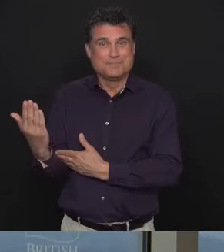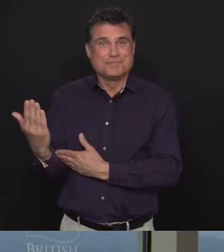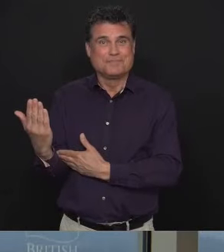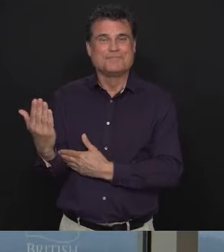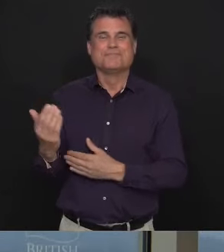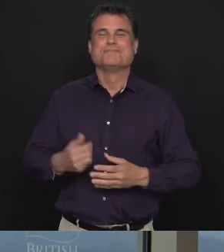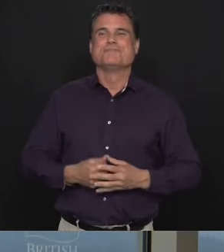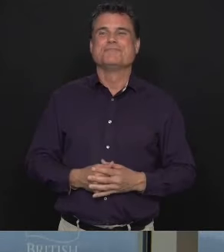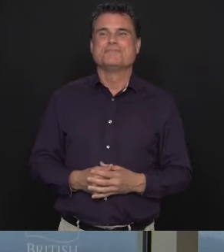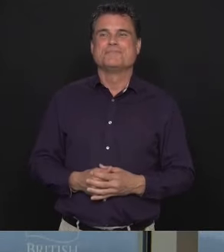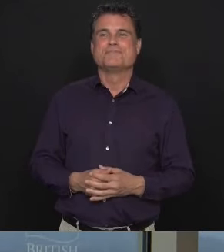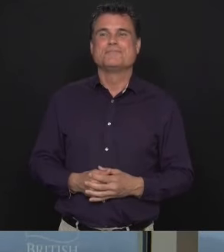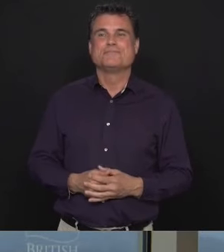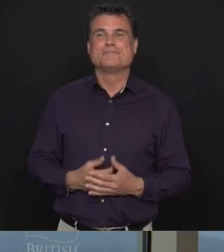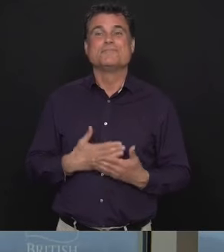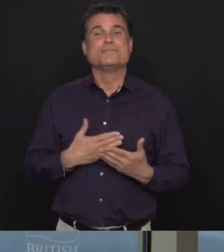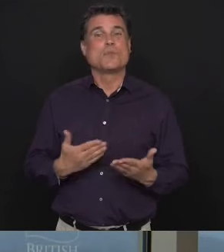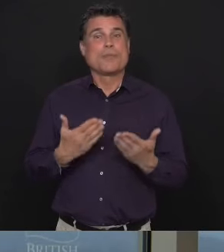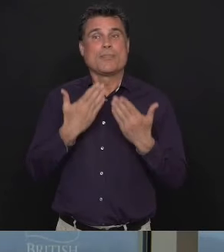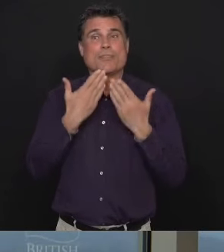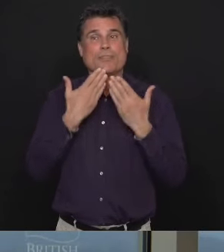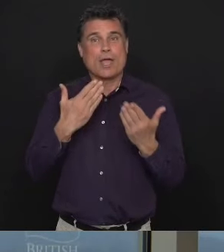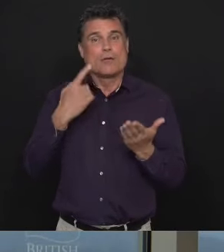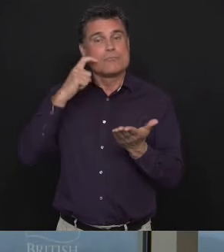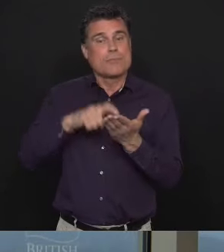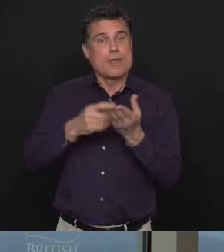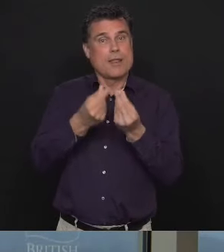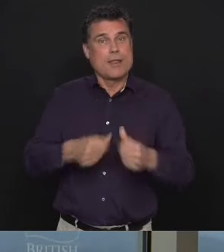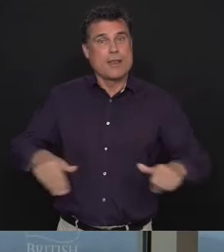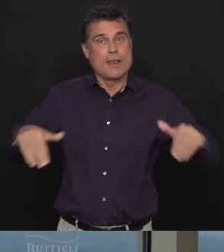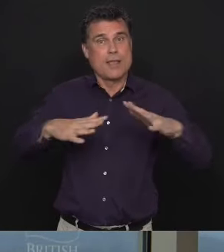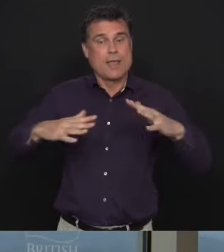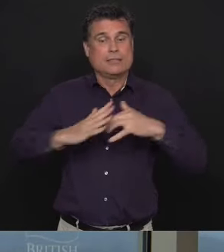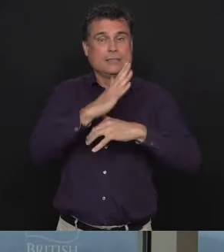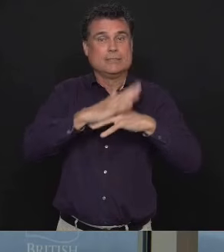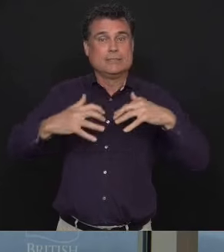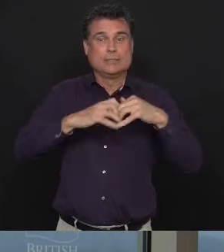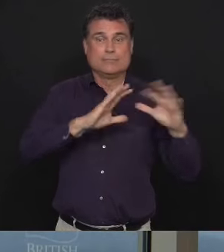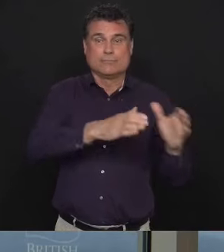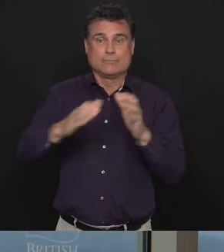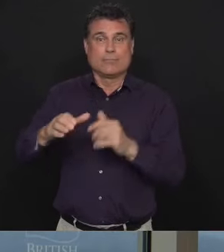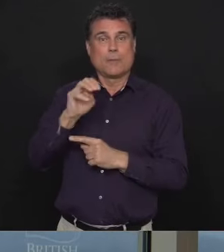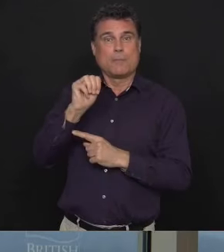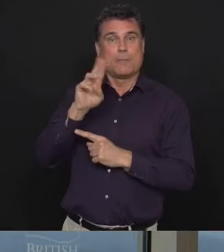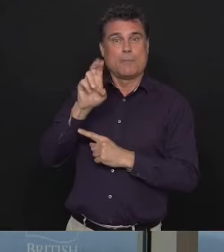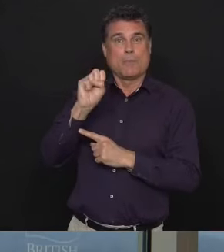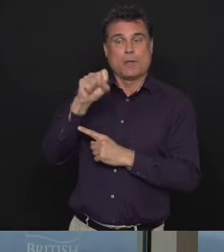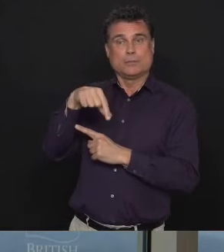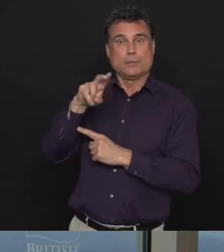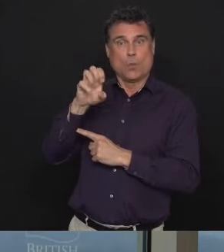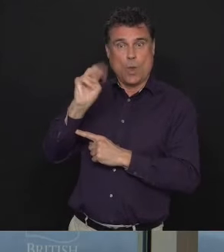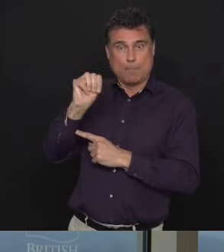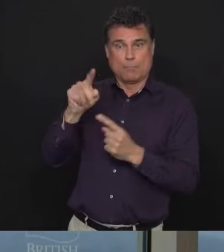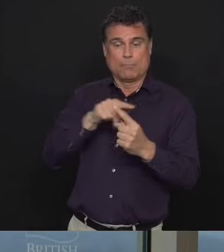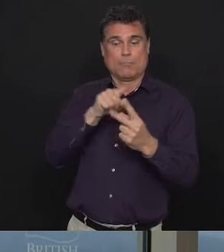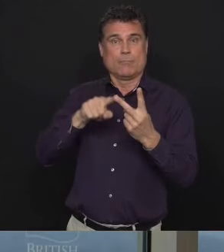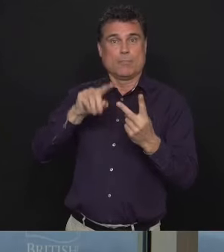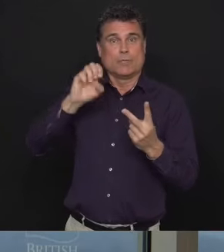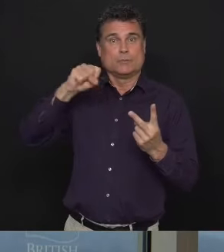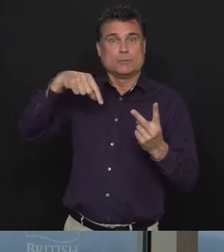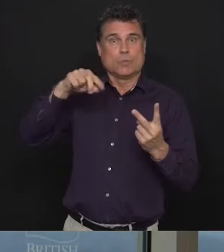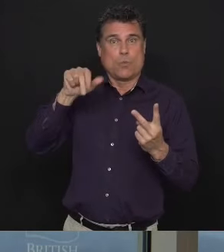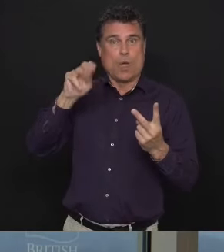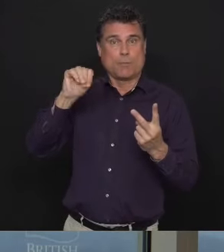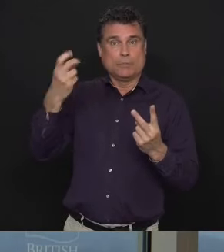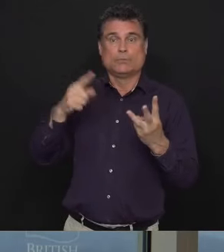I to that we are gathered on the territory of the Musqueam, Tsleil-Waututh and Squamish peoples. I'm Mike Farnworth, Minister of Public